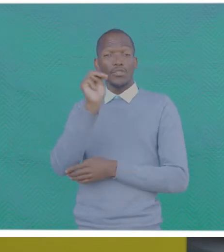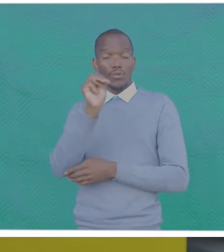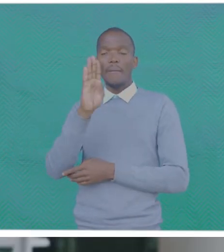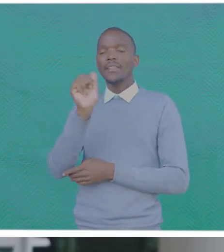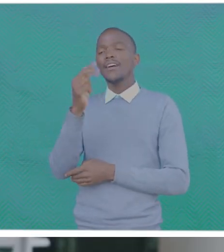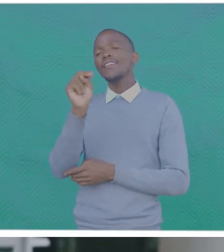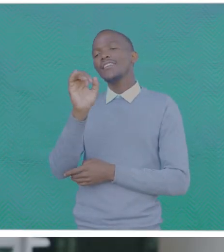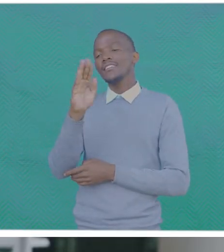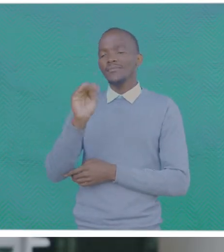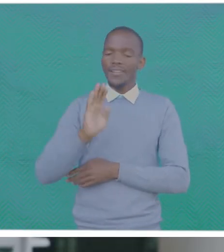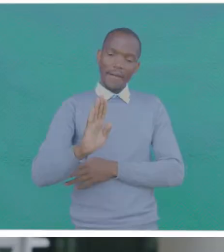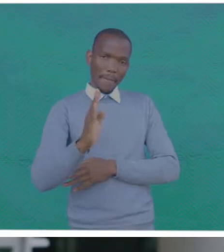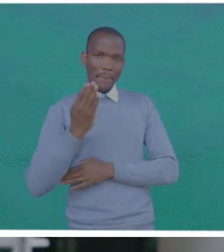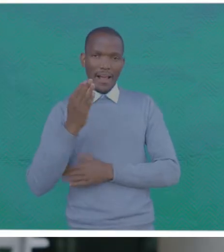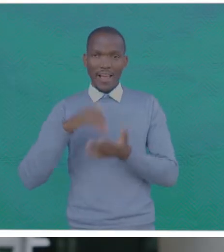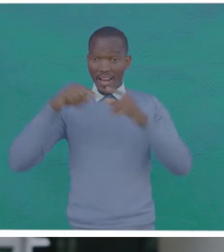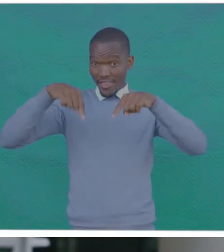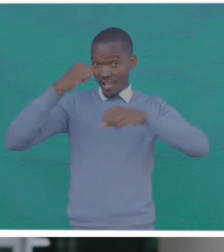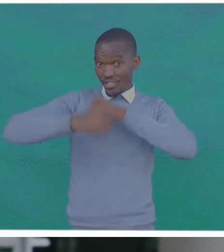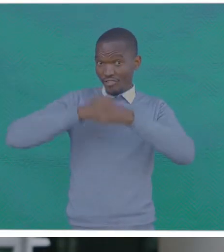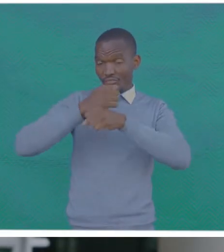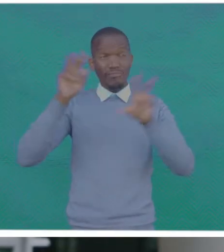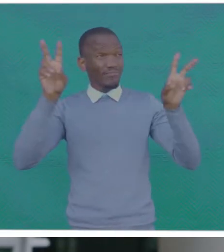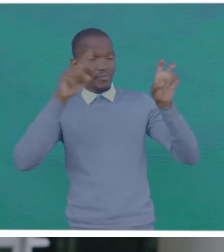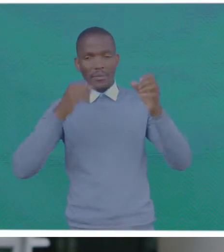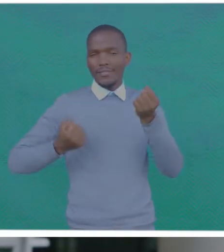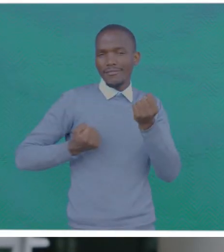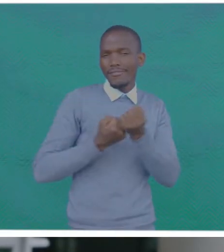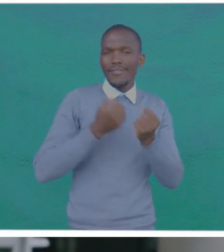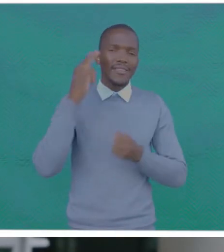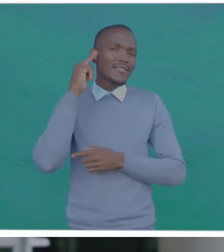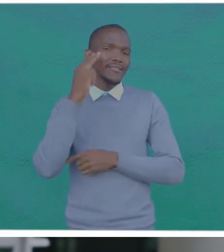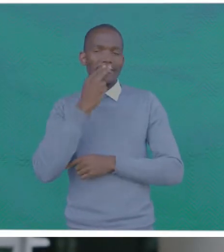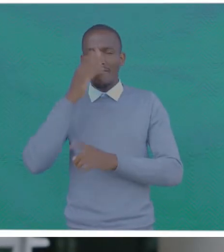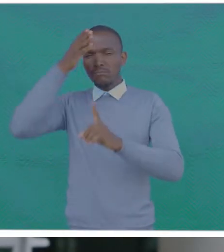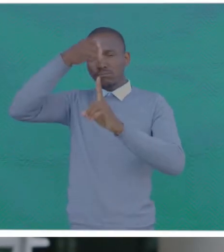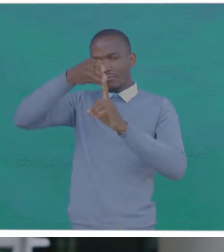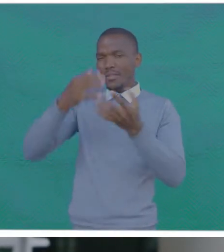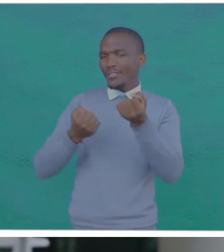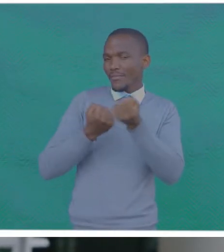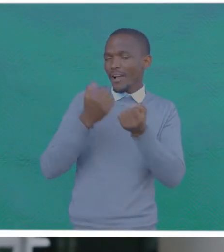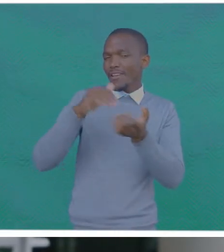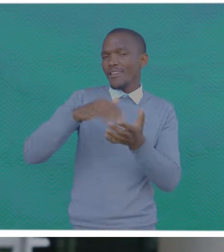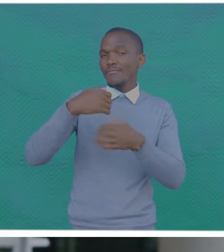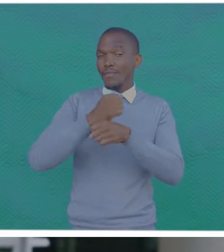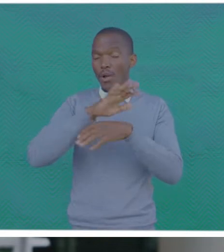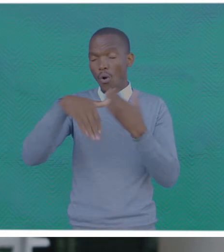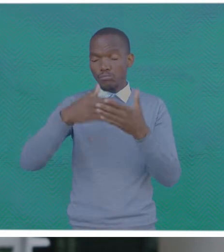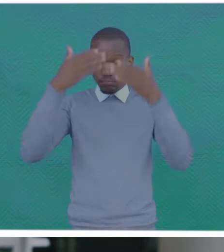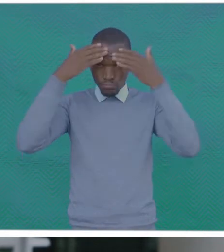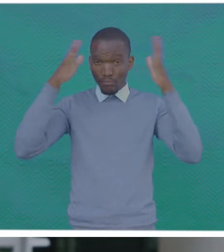Batanani Walk is back. This year's theme, Supporting the Deaf, is aimed at supporting and